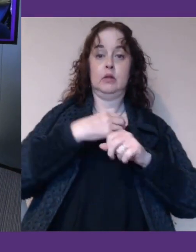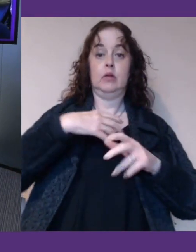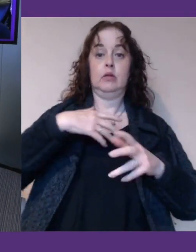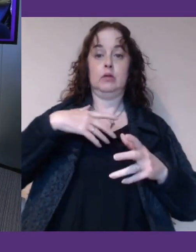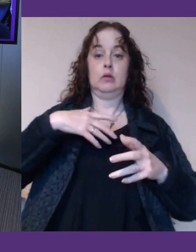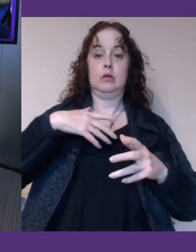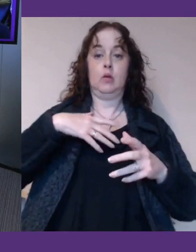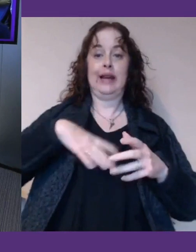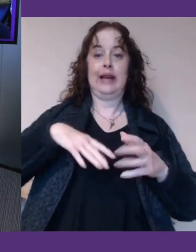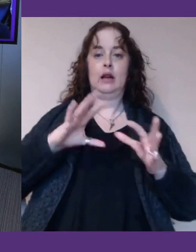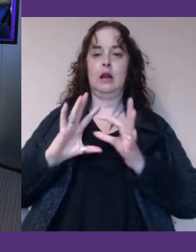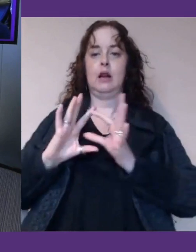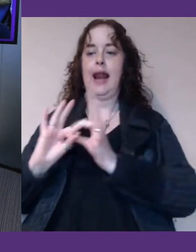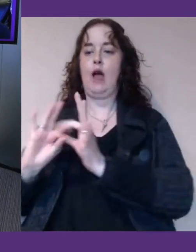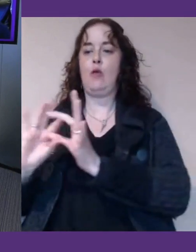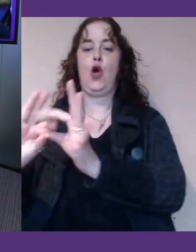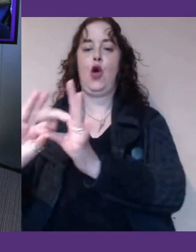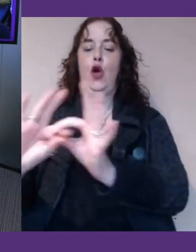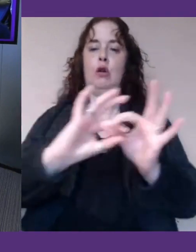And so we,